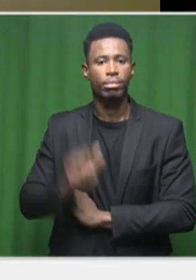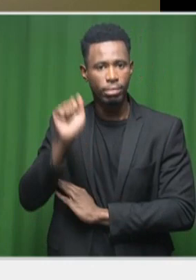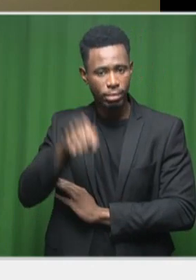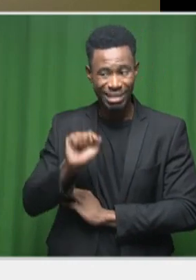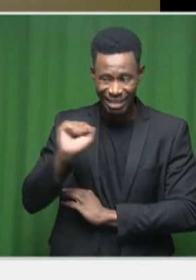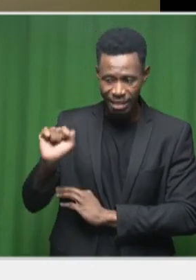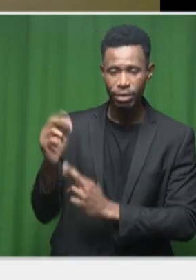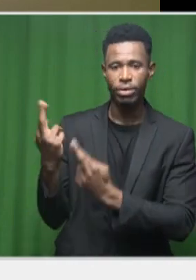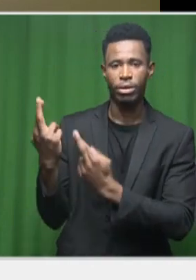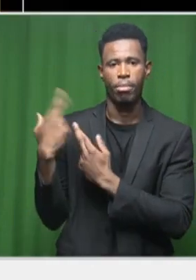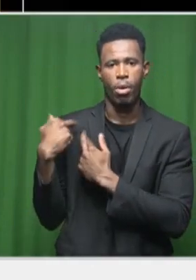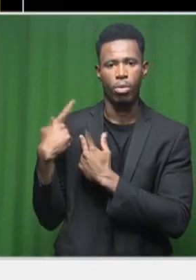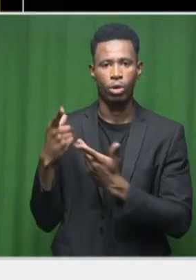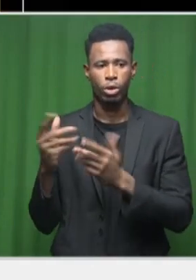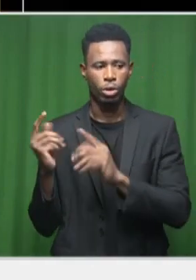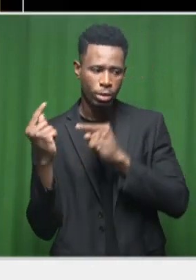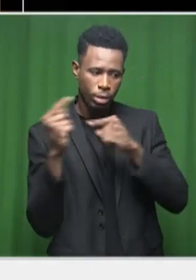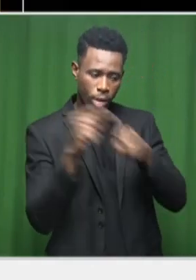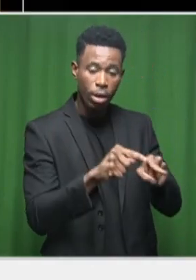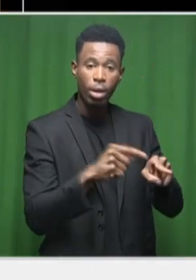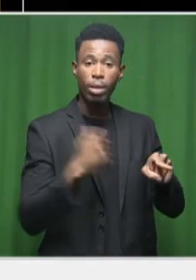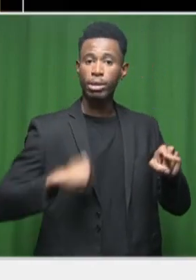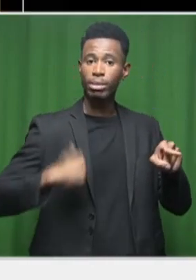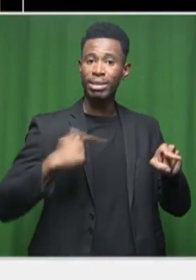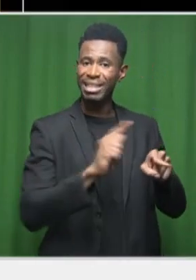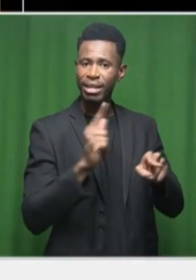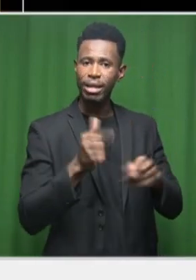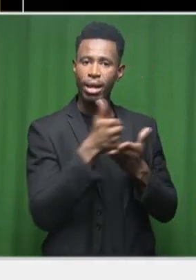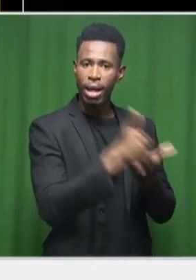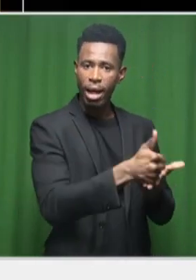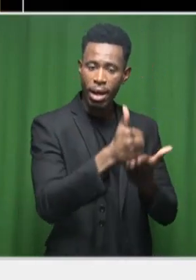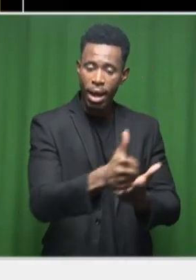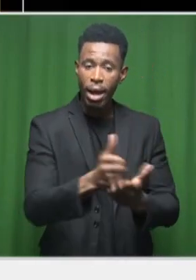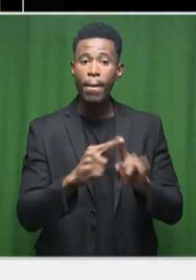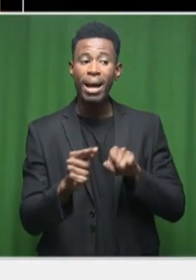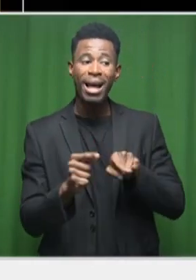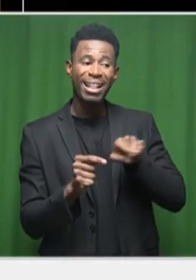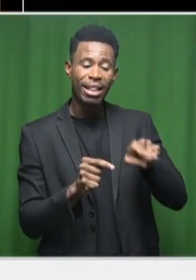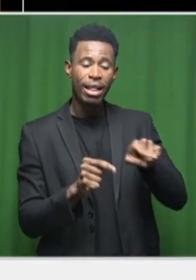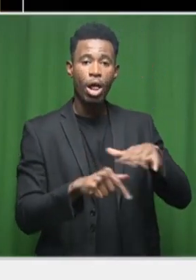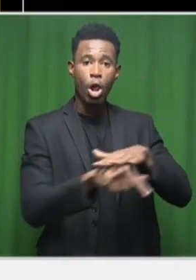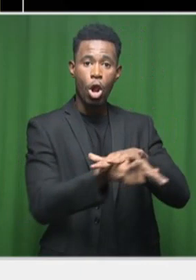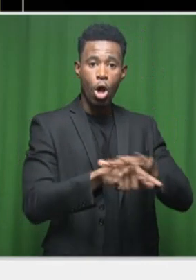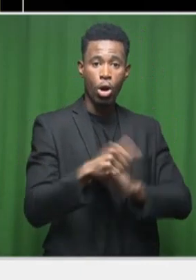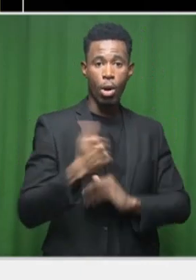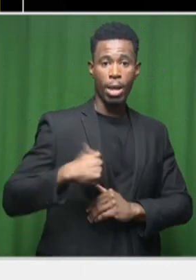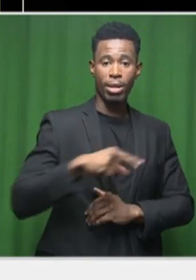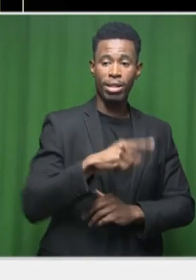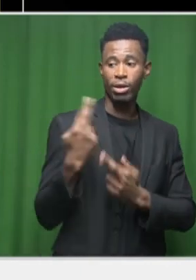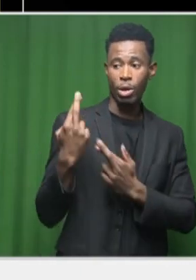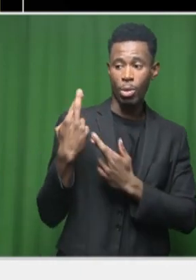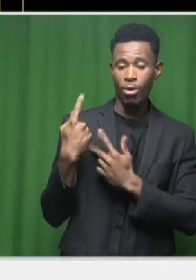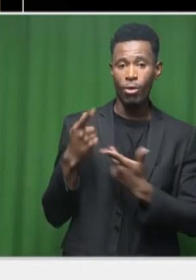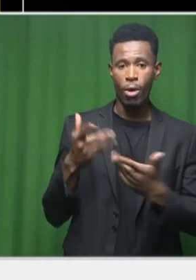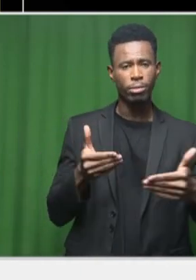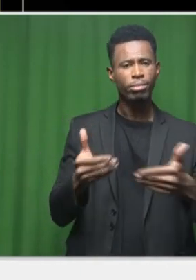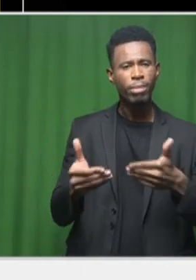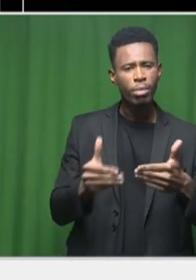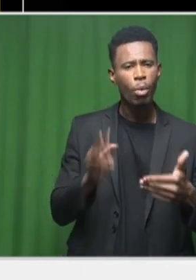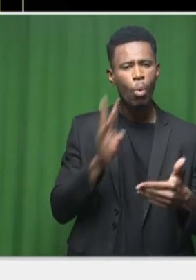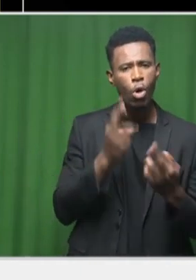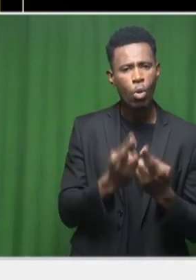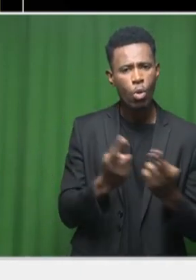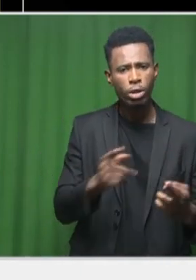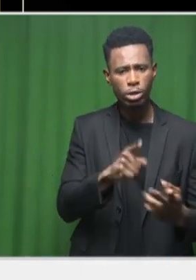water resources. However, local municipalities are responsible for the management of our water resources. So, it's a very